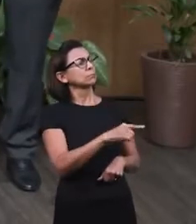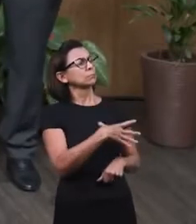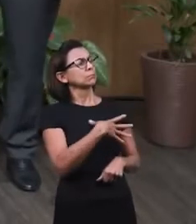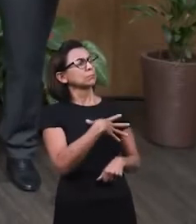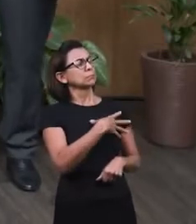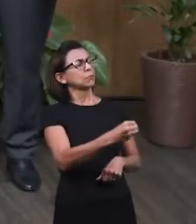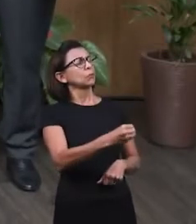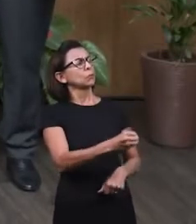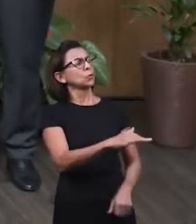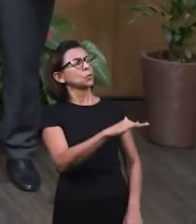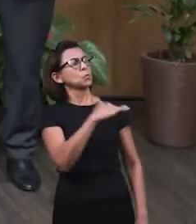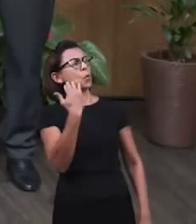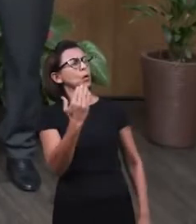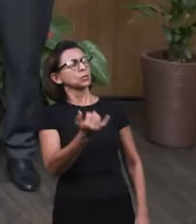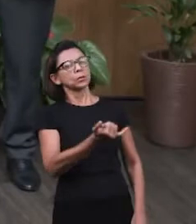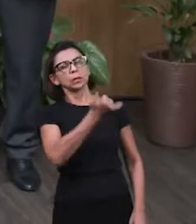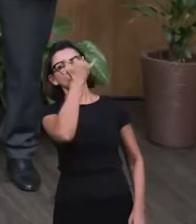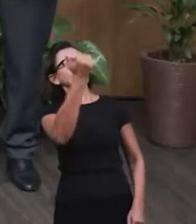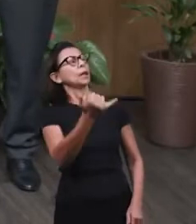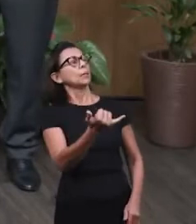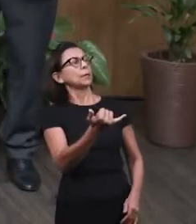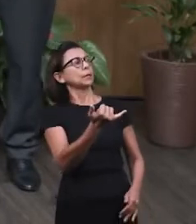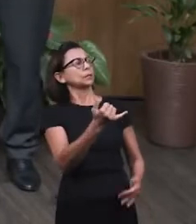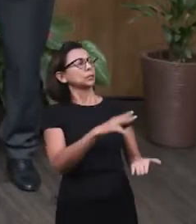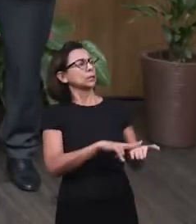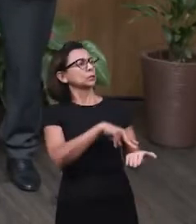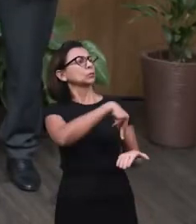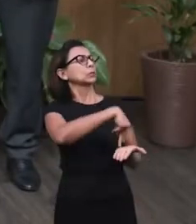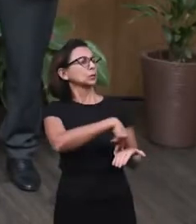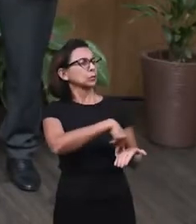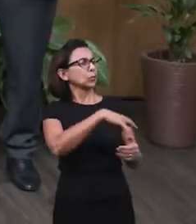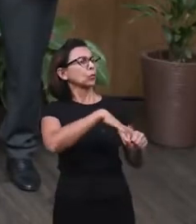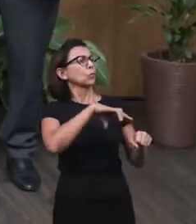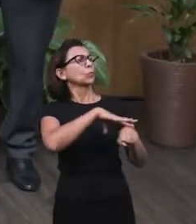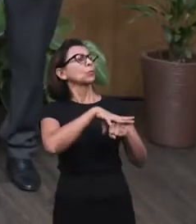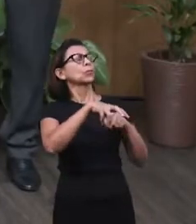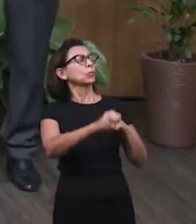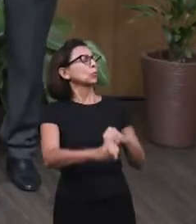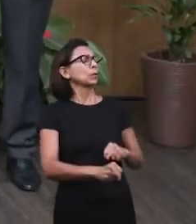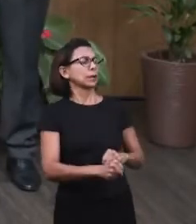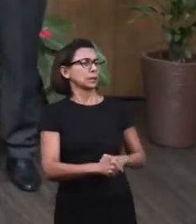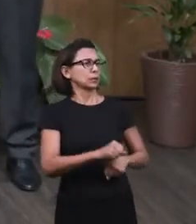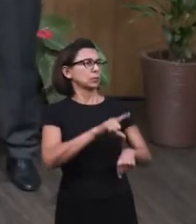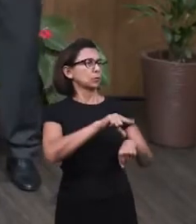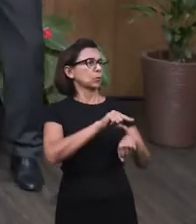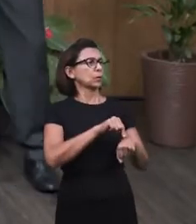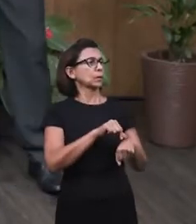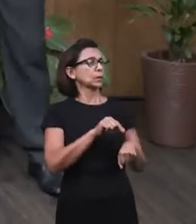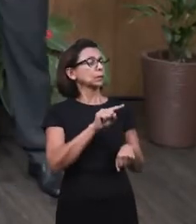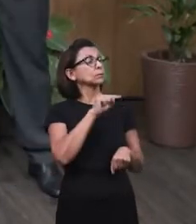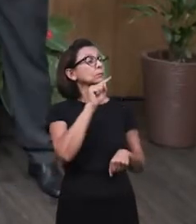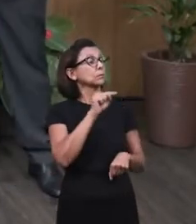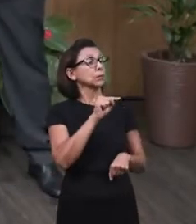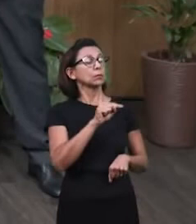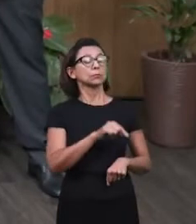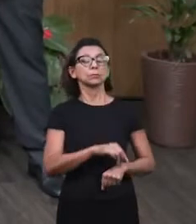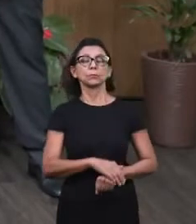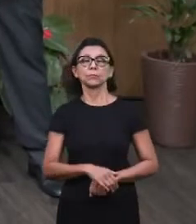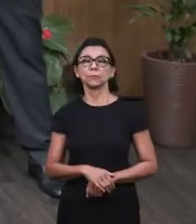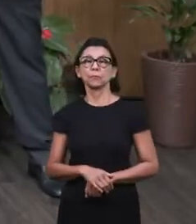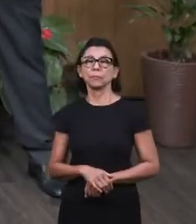near dying, resurrected? what time was he healed? What time did he receive this blessing?